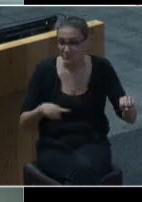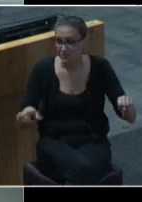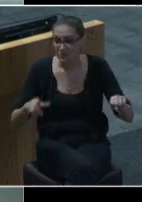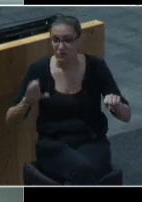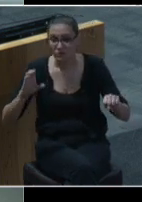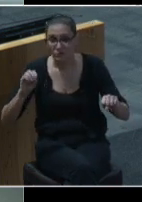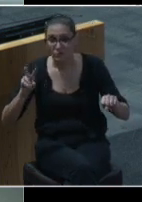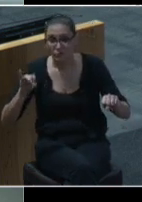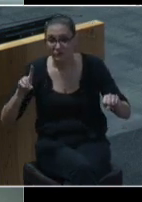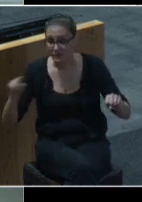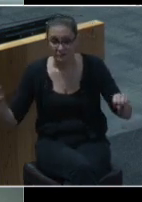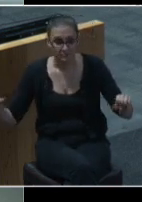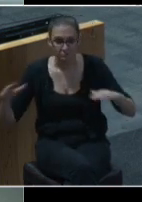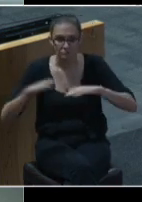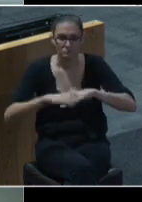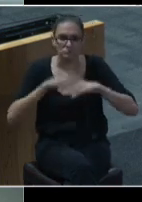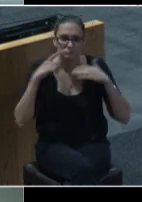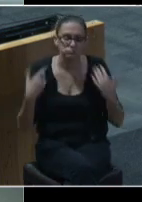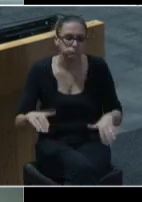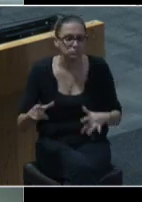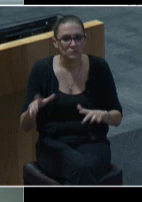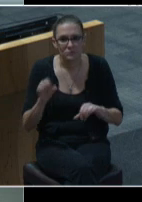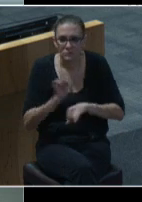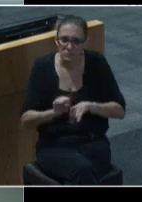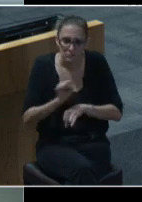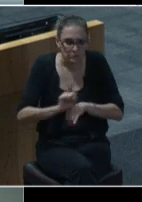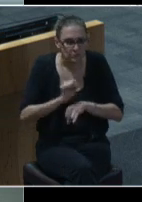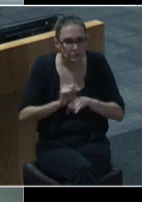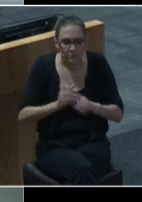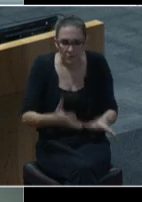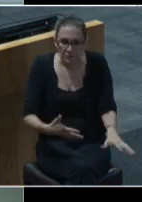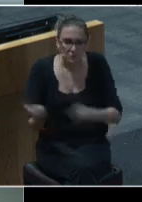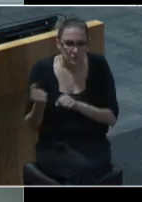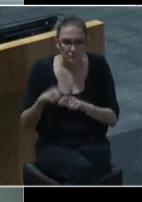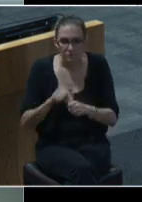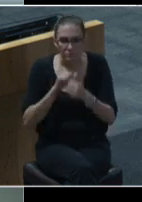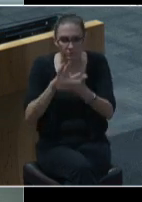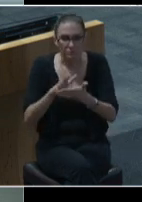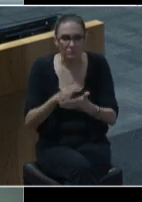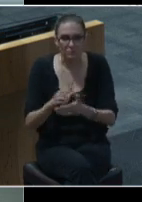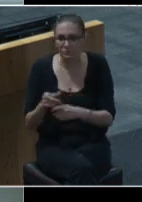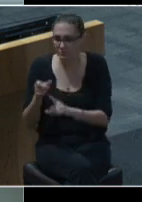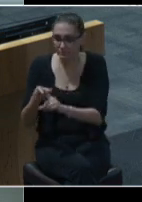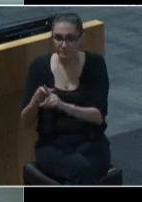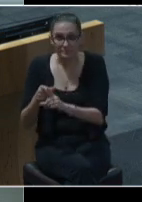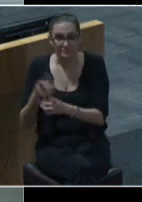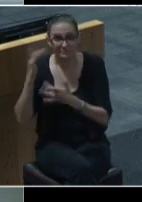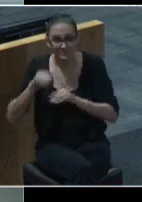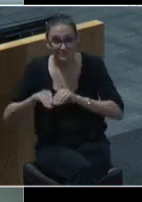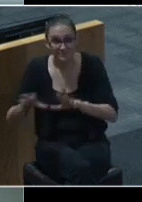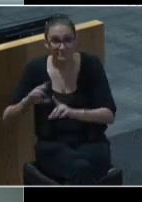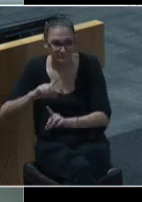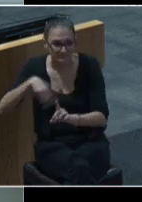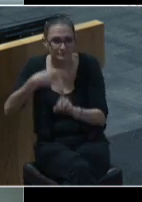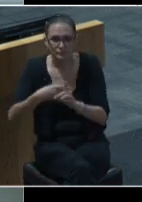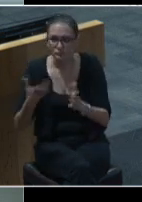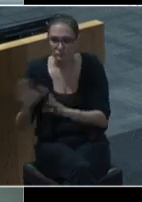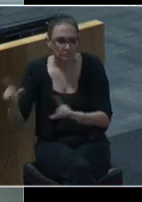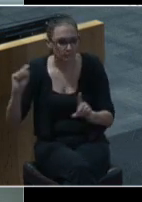working fast and furious to address a pandemic and its impact on our most vulnerable residents